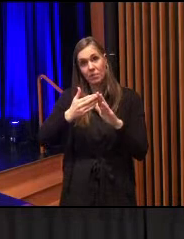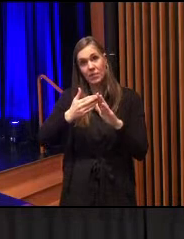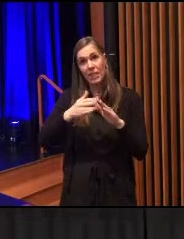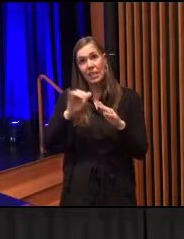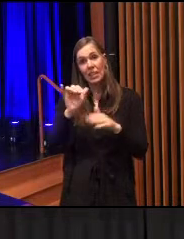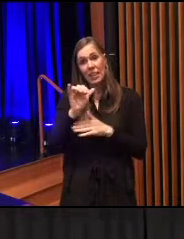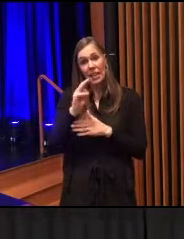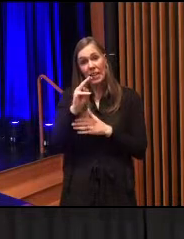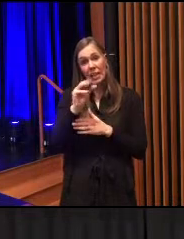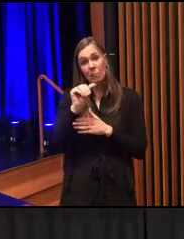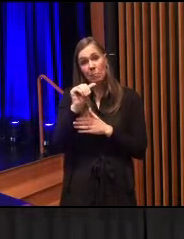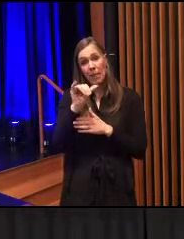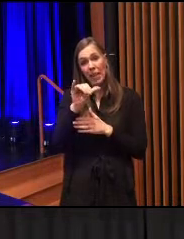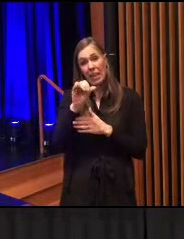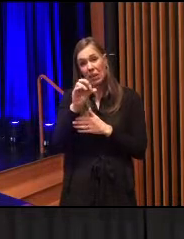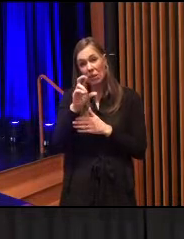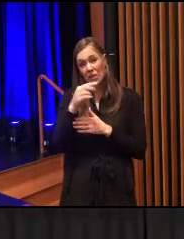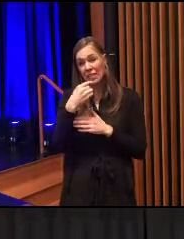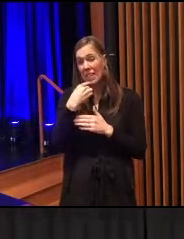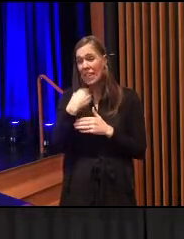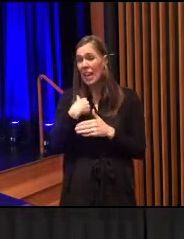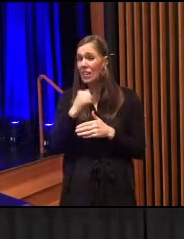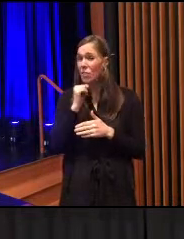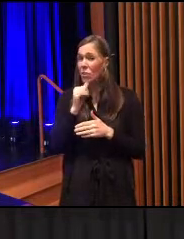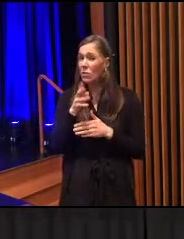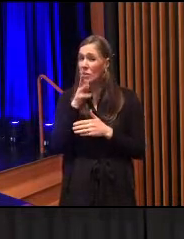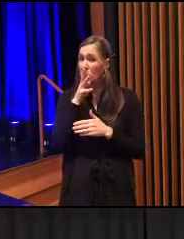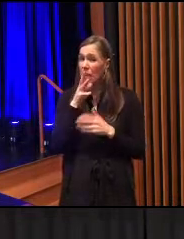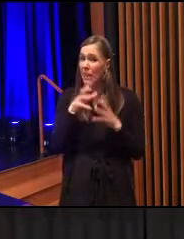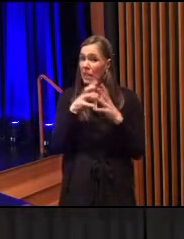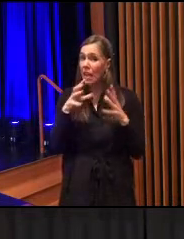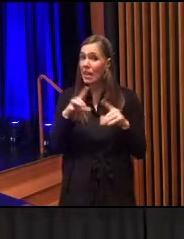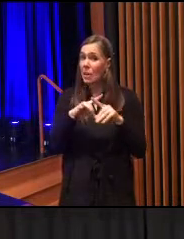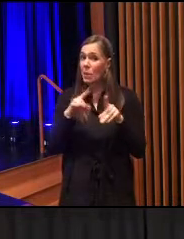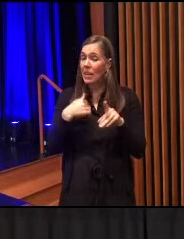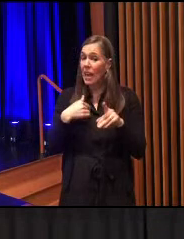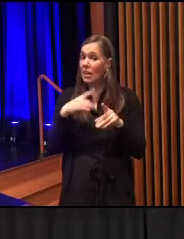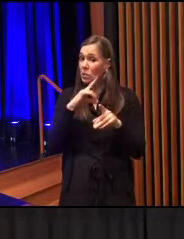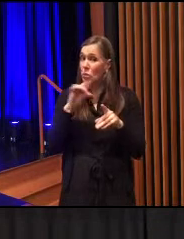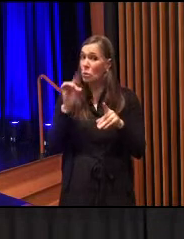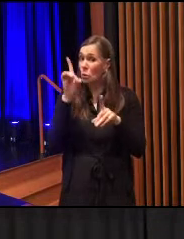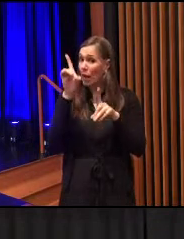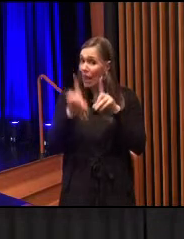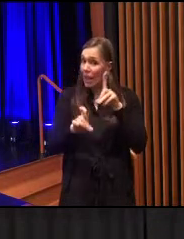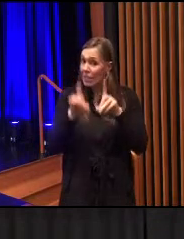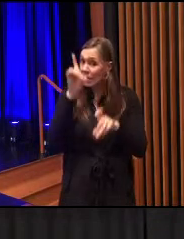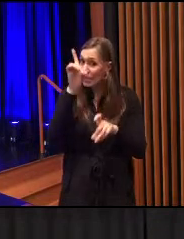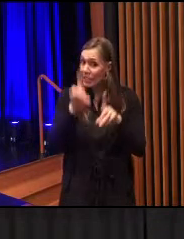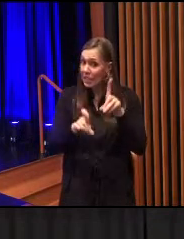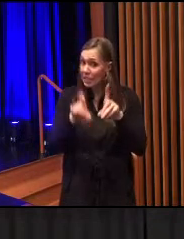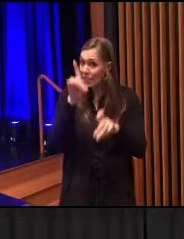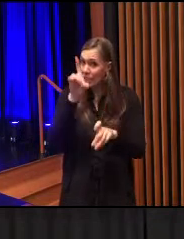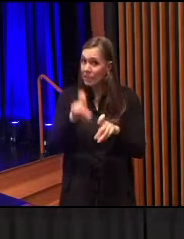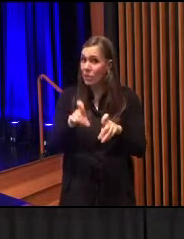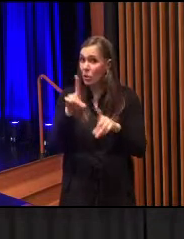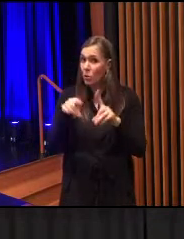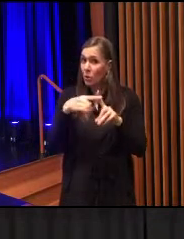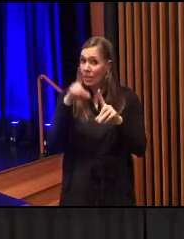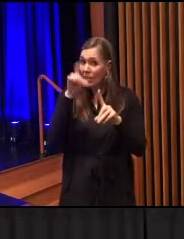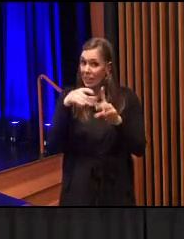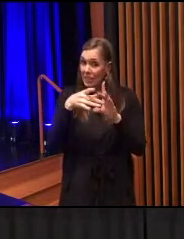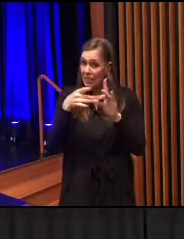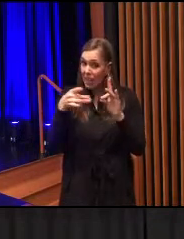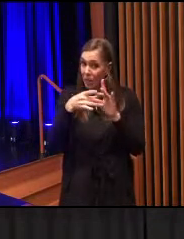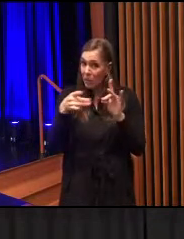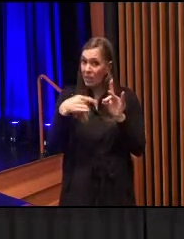Like the mayor said, I don't speak too often, but I need to ask questions. I ask them and when I need to make a comment,